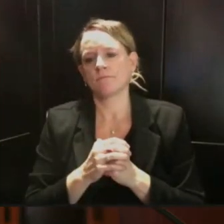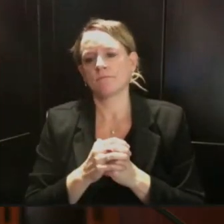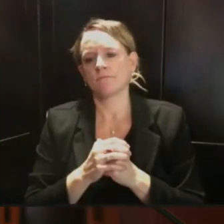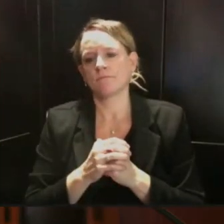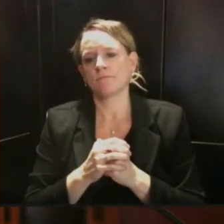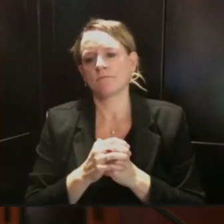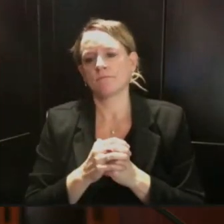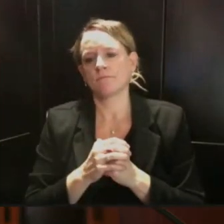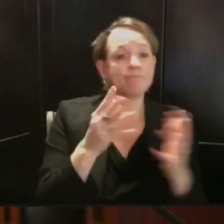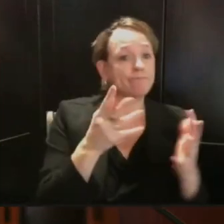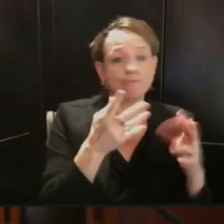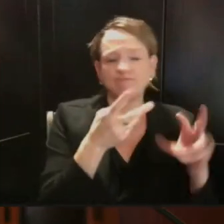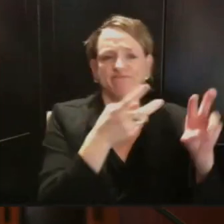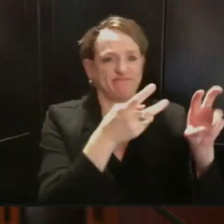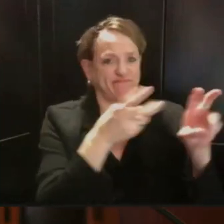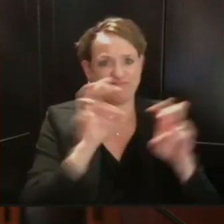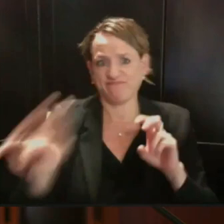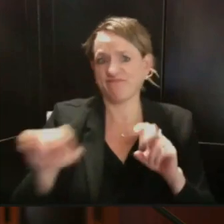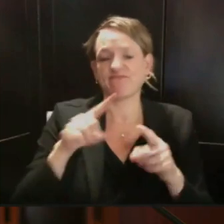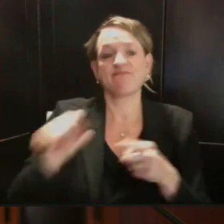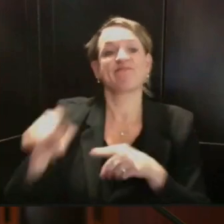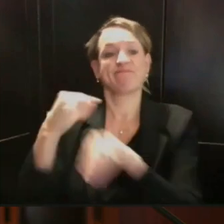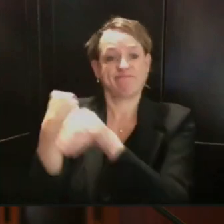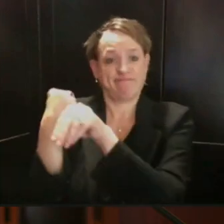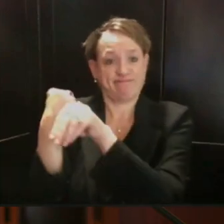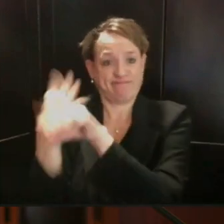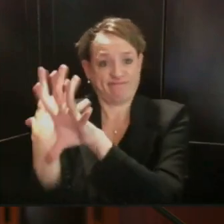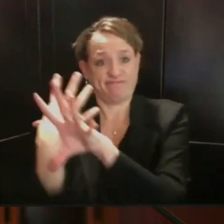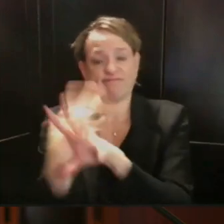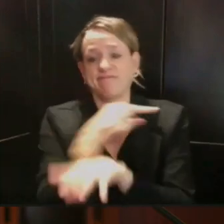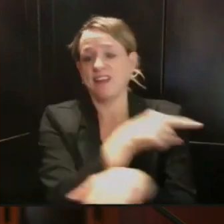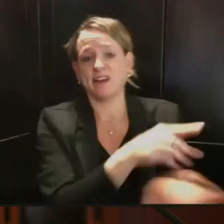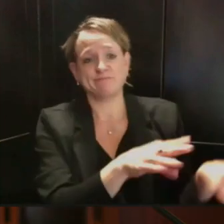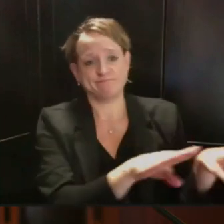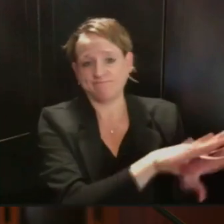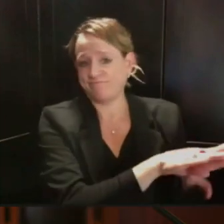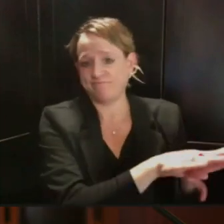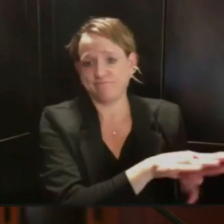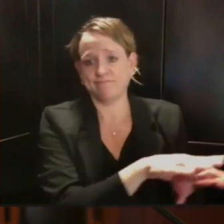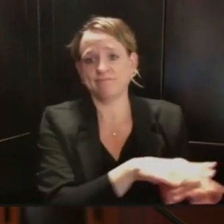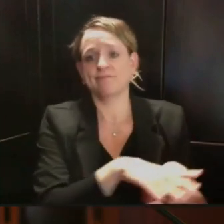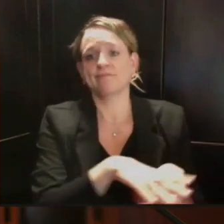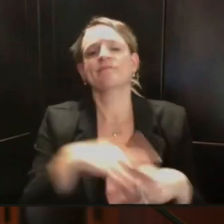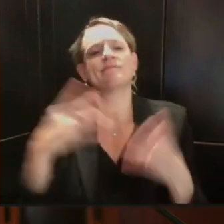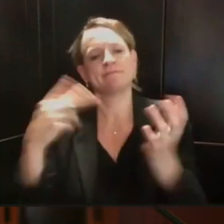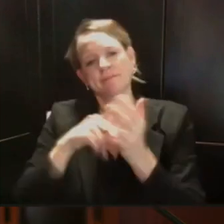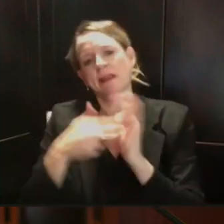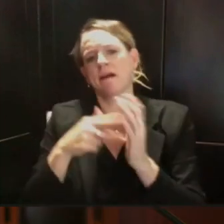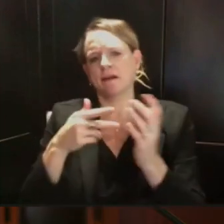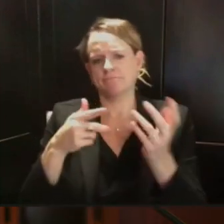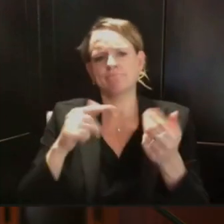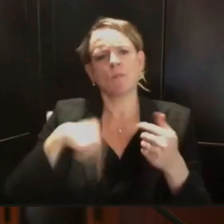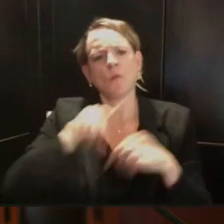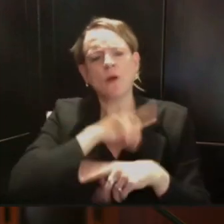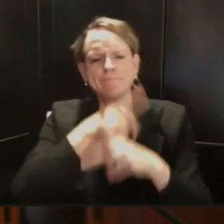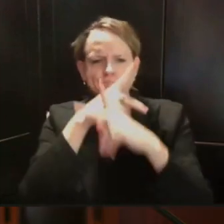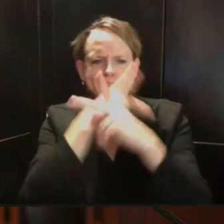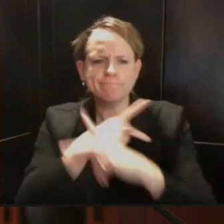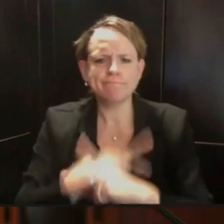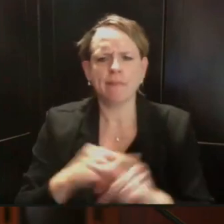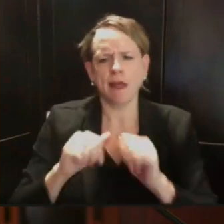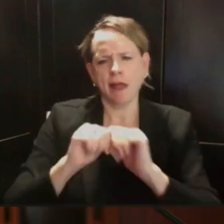the kinds of strategies and actions you can take to return to in-person learning if that's